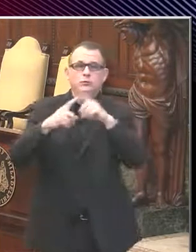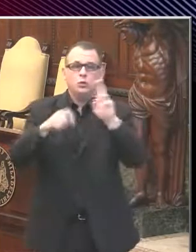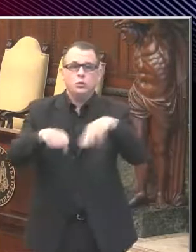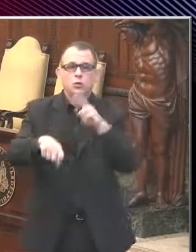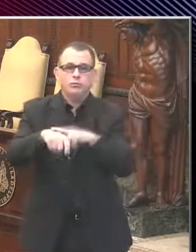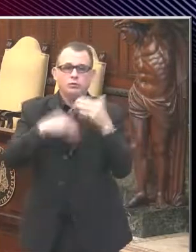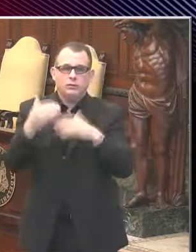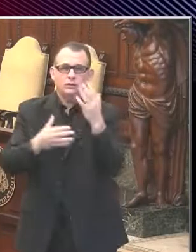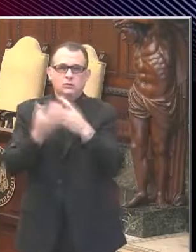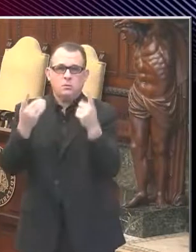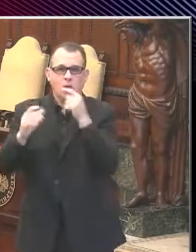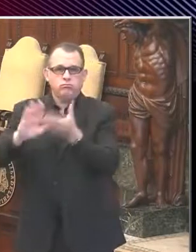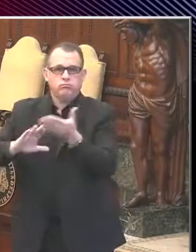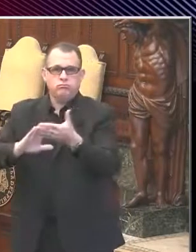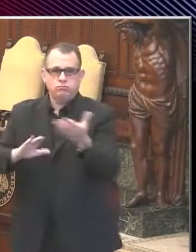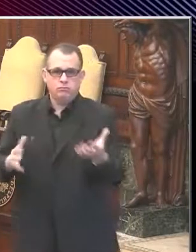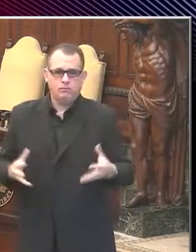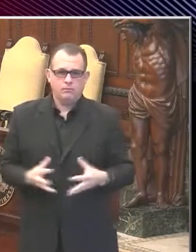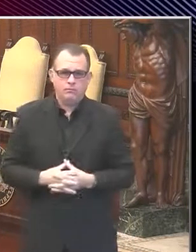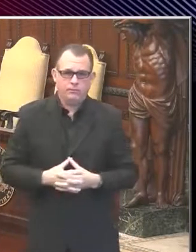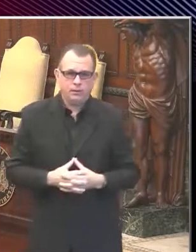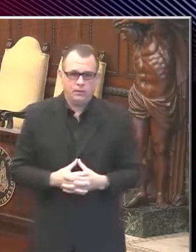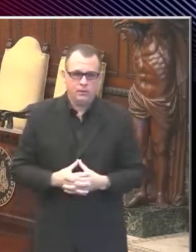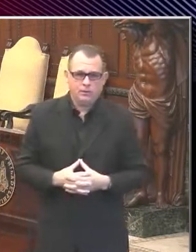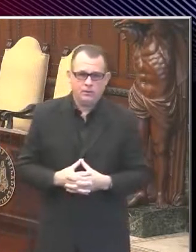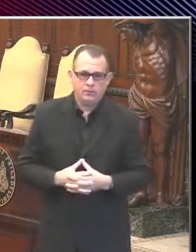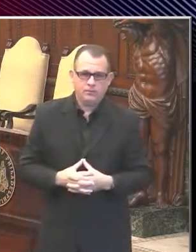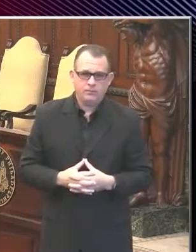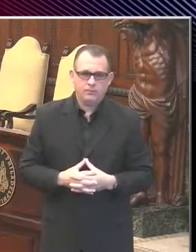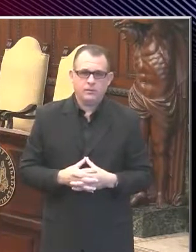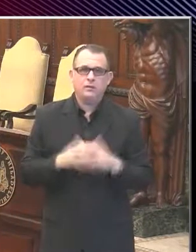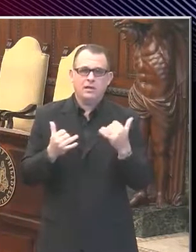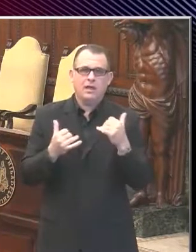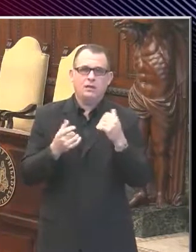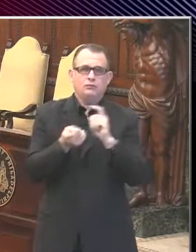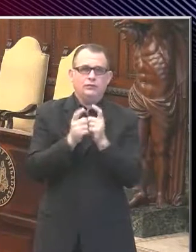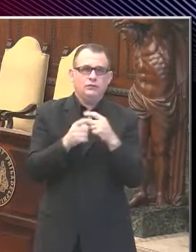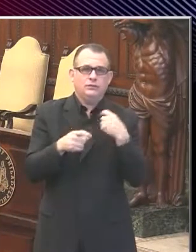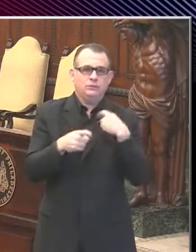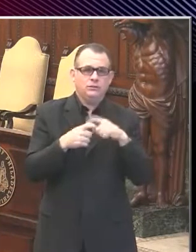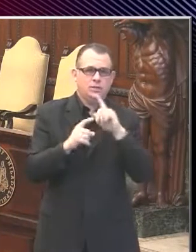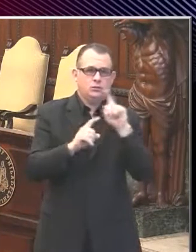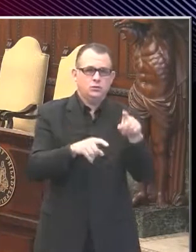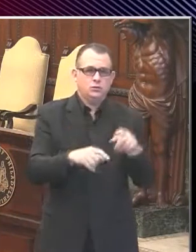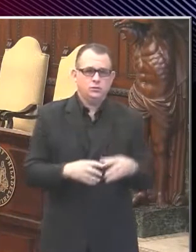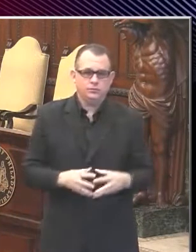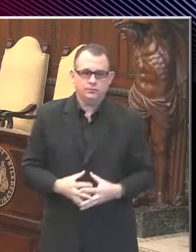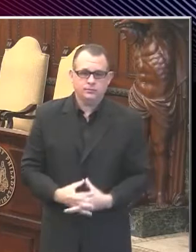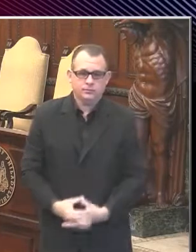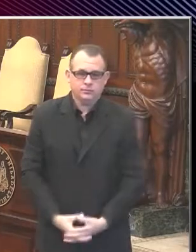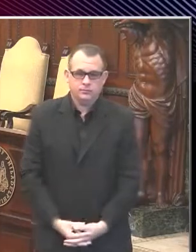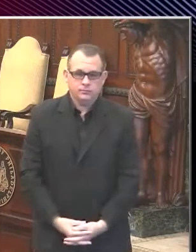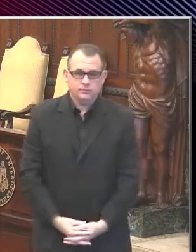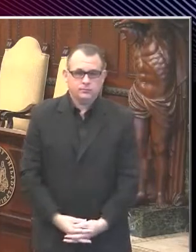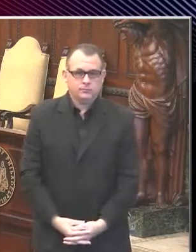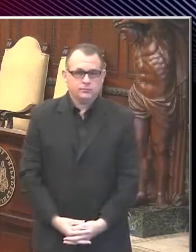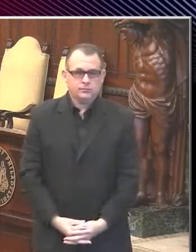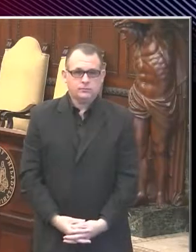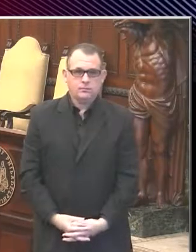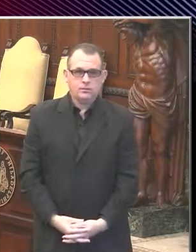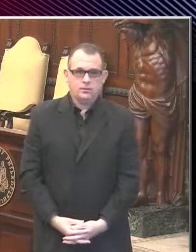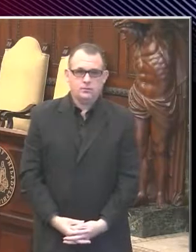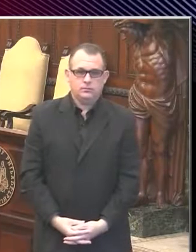All that President Trump says and the majority of things that he does are wrong, especially in the issue of immigration. is totally wrong.